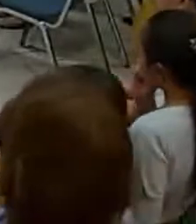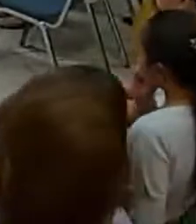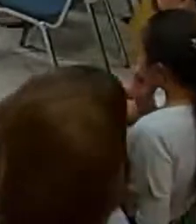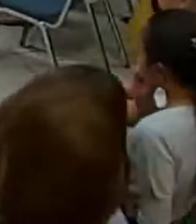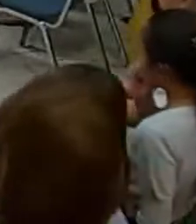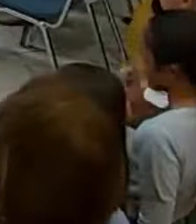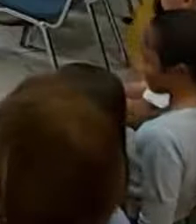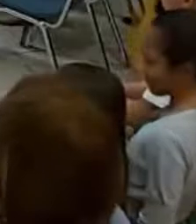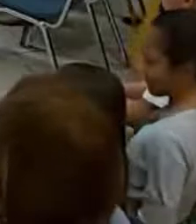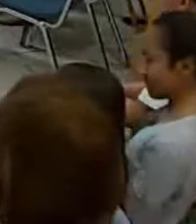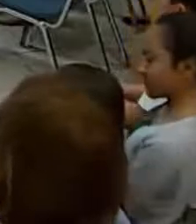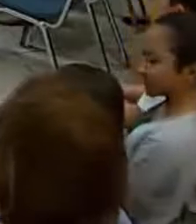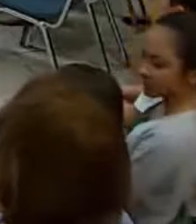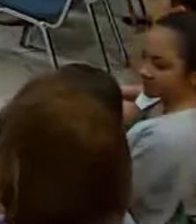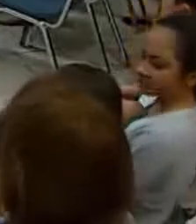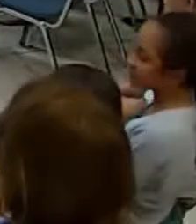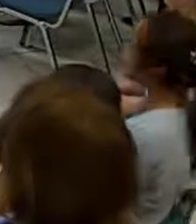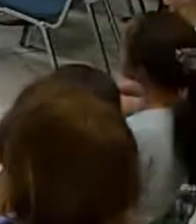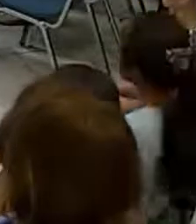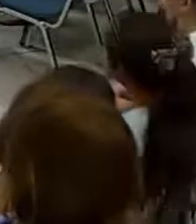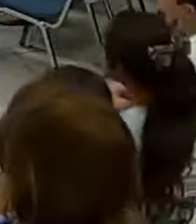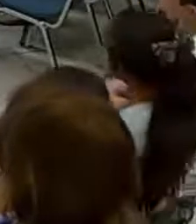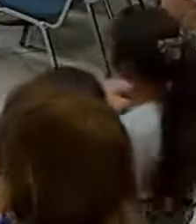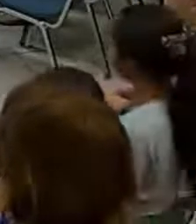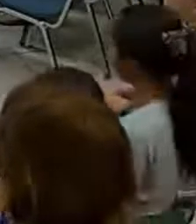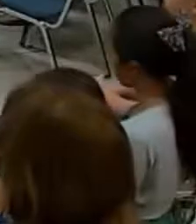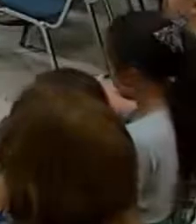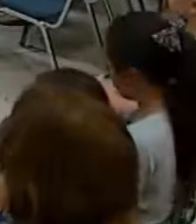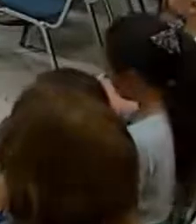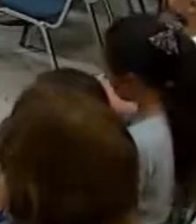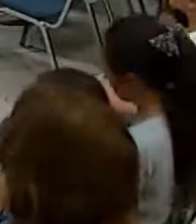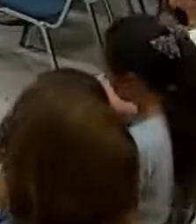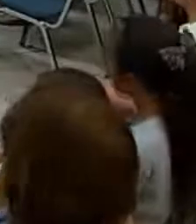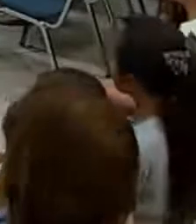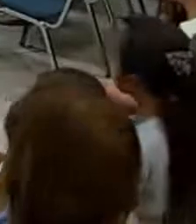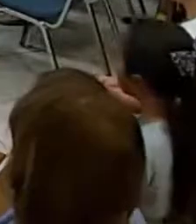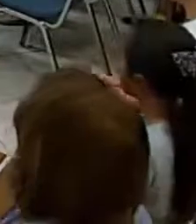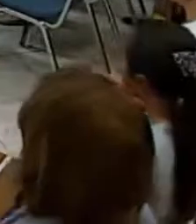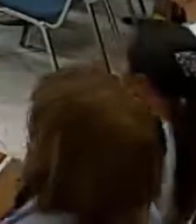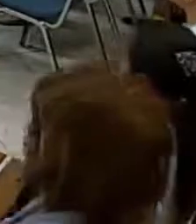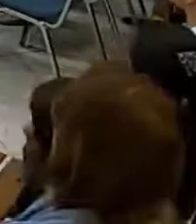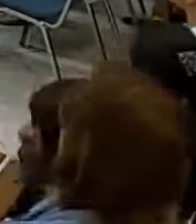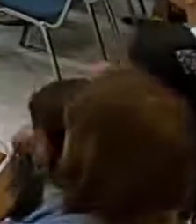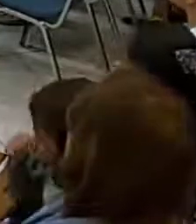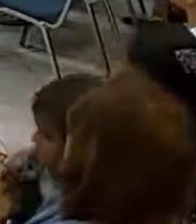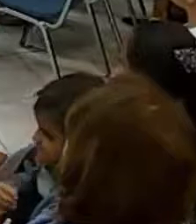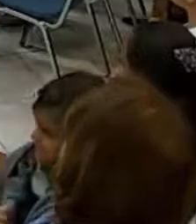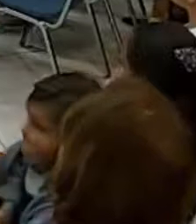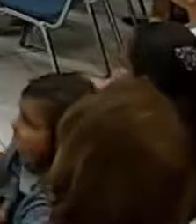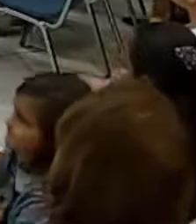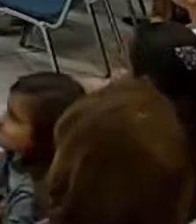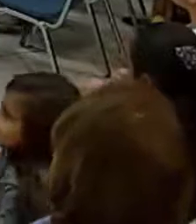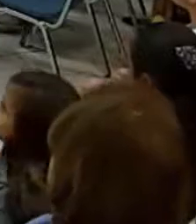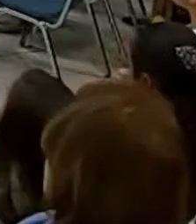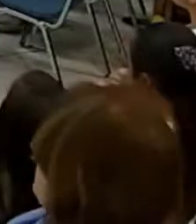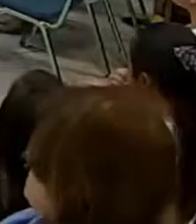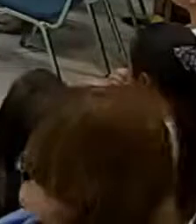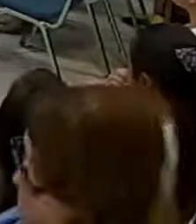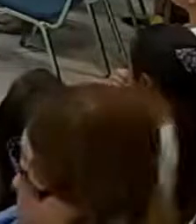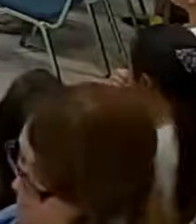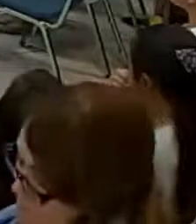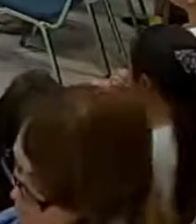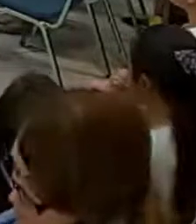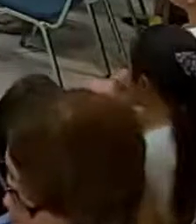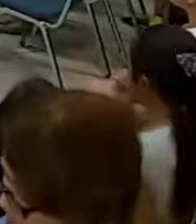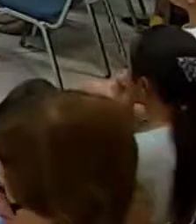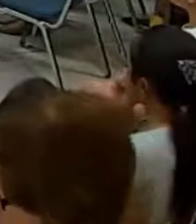So the children had a torch in their hand. And with this torch, there were a few animals that were predators. And